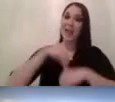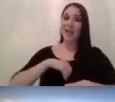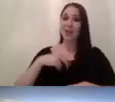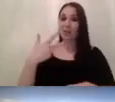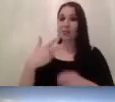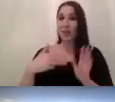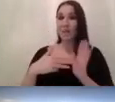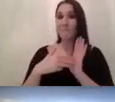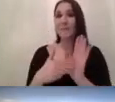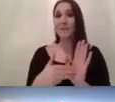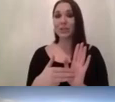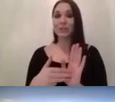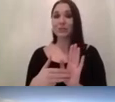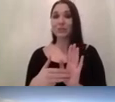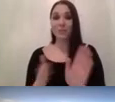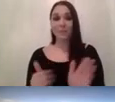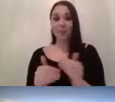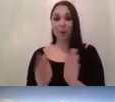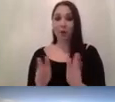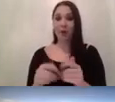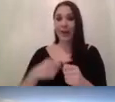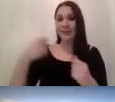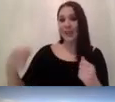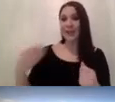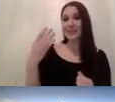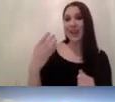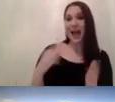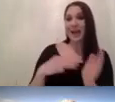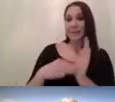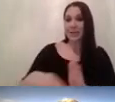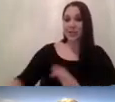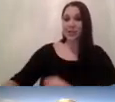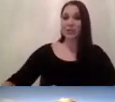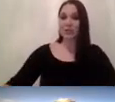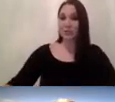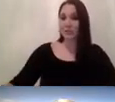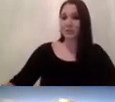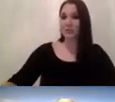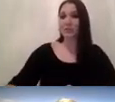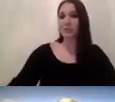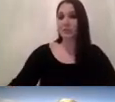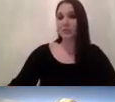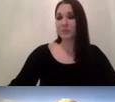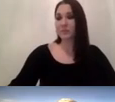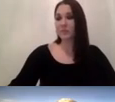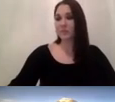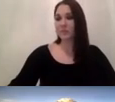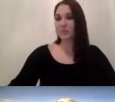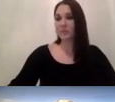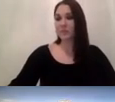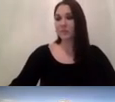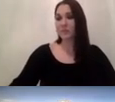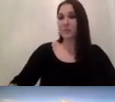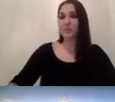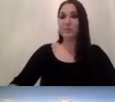steel from one steel block you could extend that to nine meters so you basically tripled the amount of steel that you can get from one steel block that was